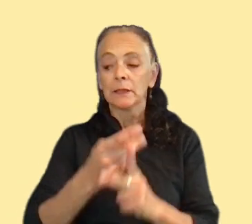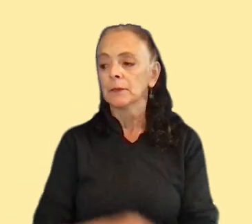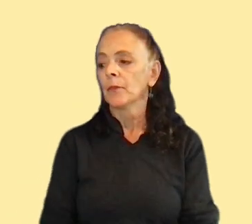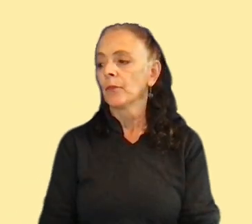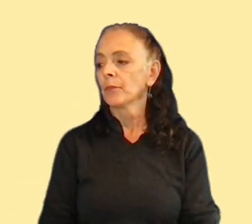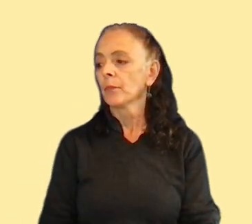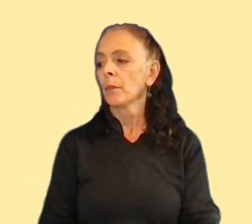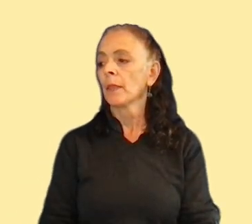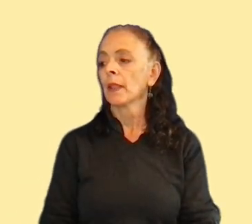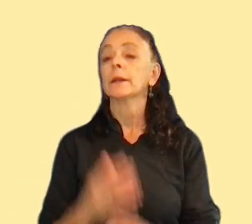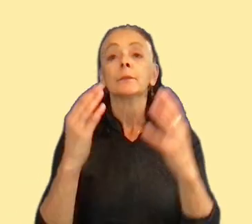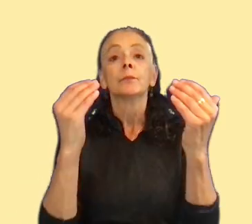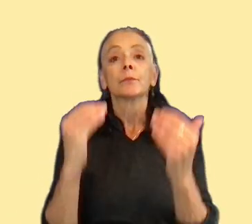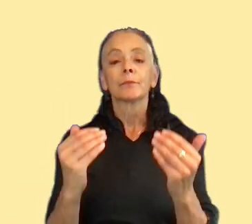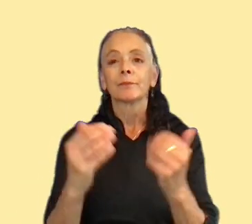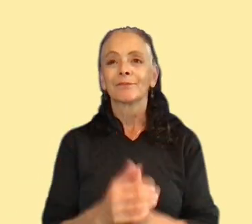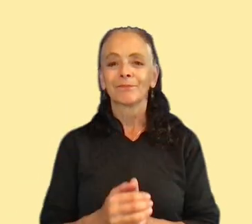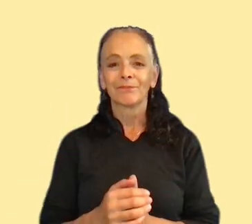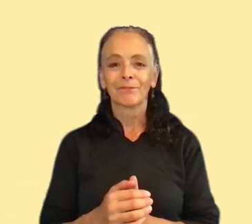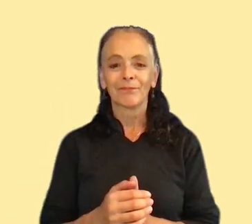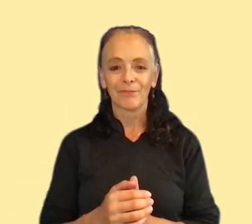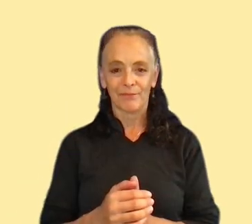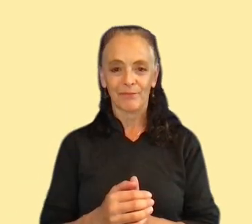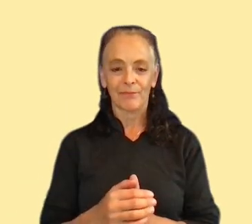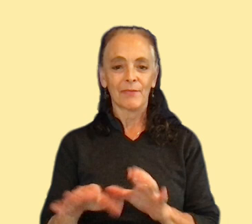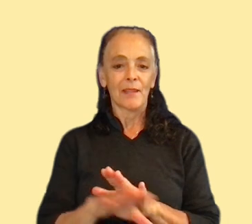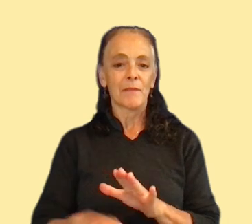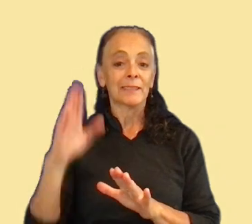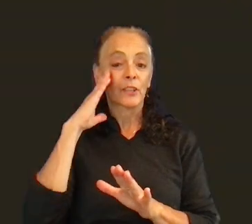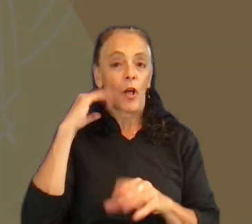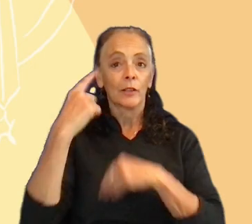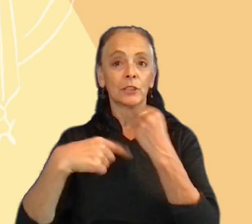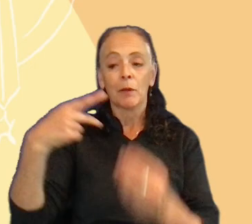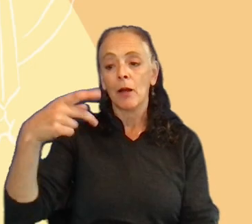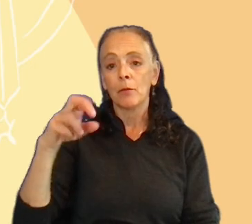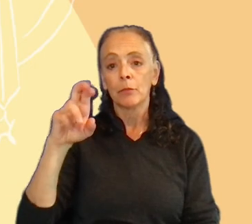So, about basic knowledge about personas.